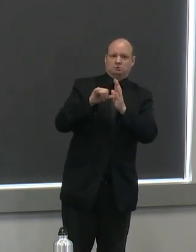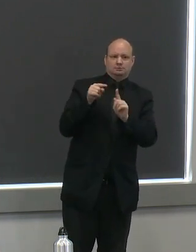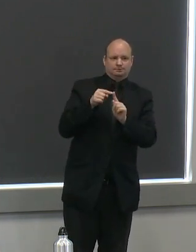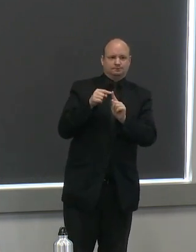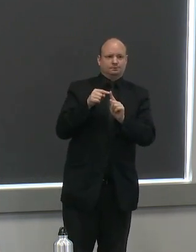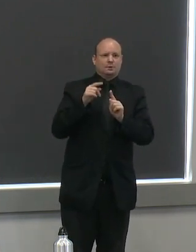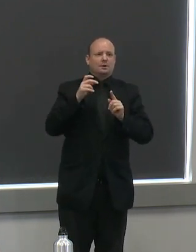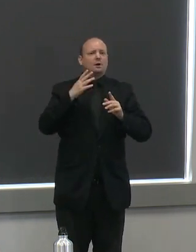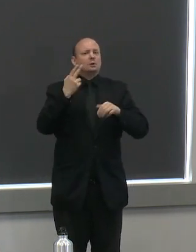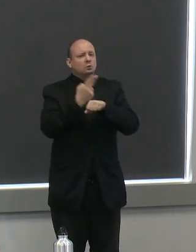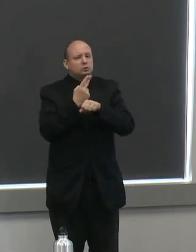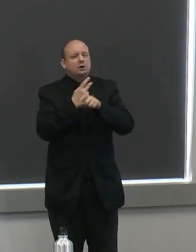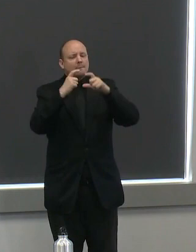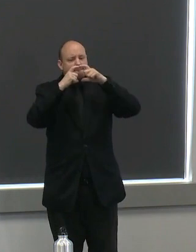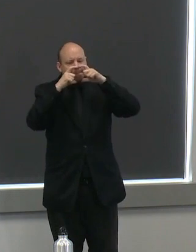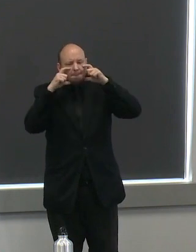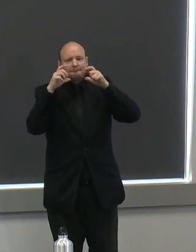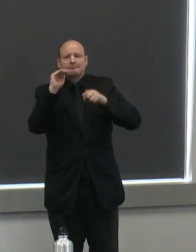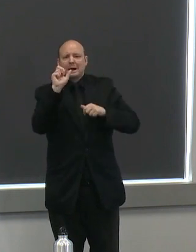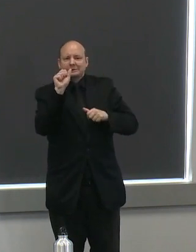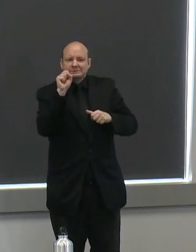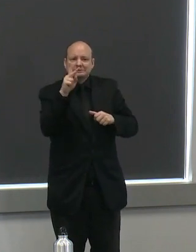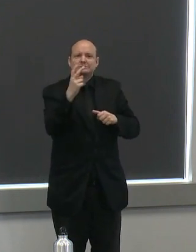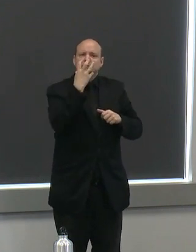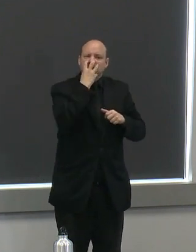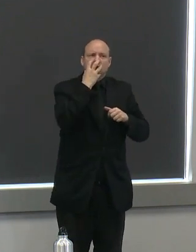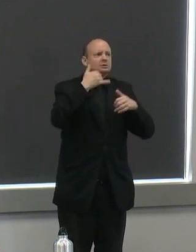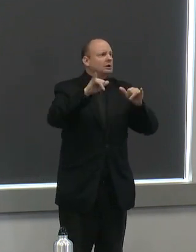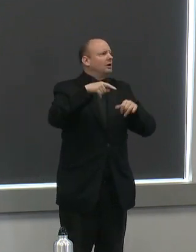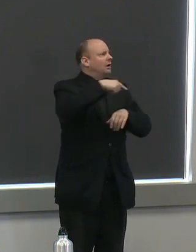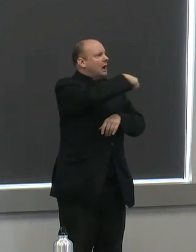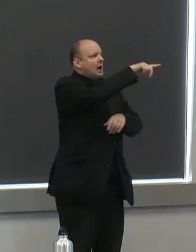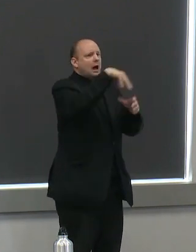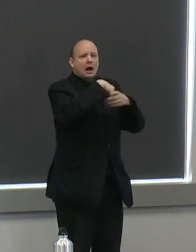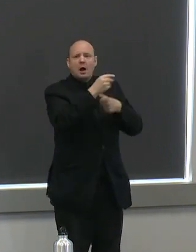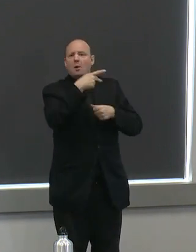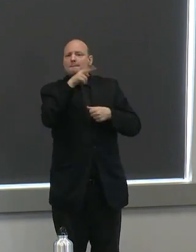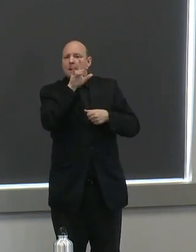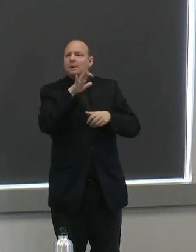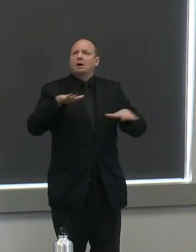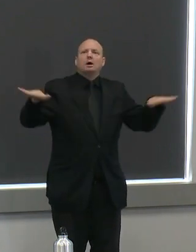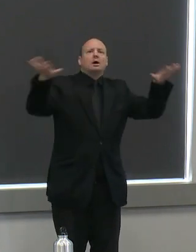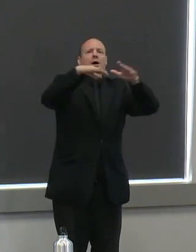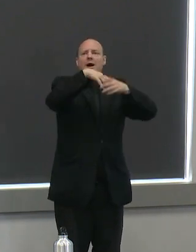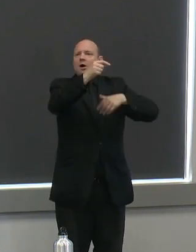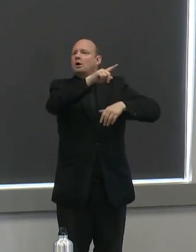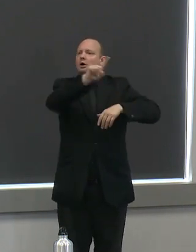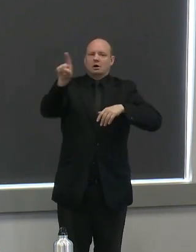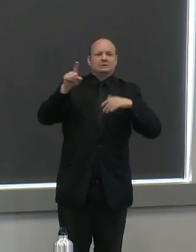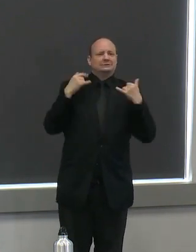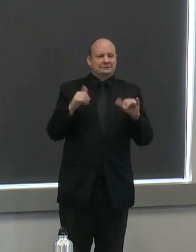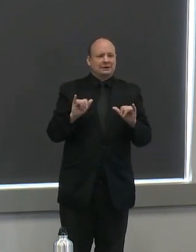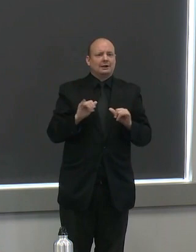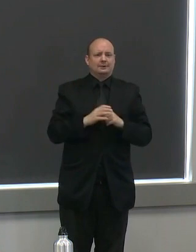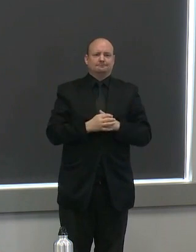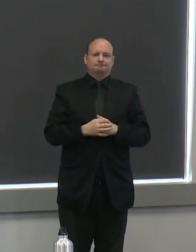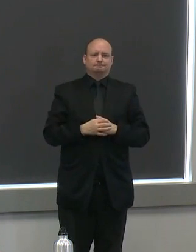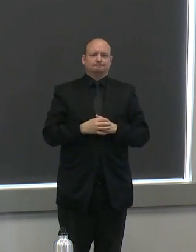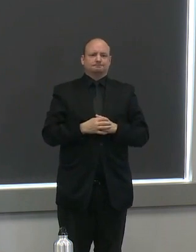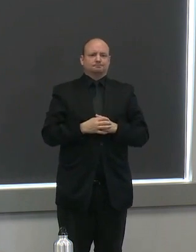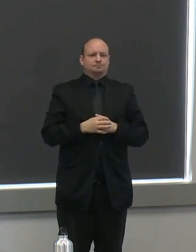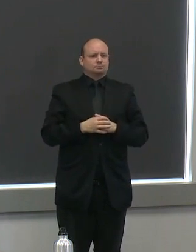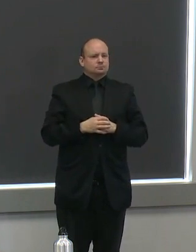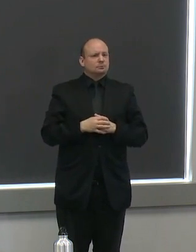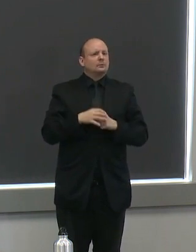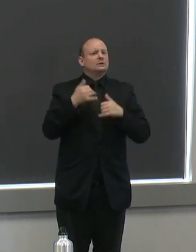masks when they are in public uh to protect others um we would con we will continue to ask folks to